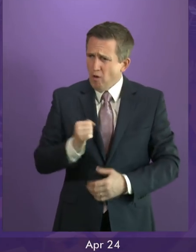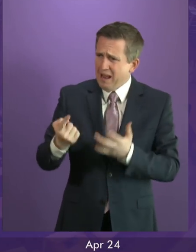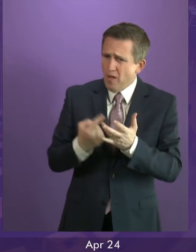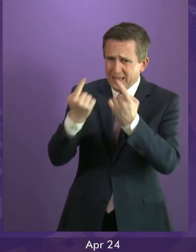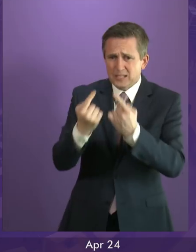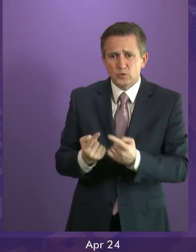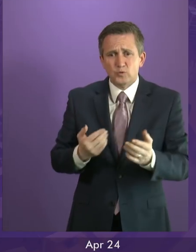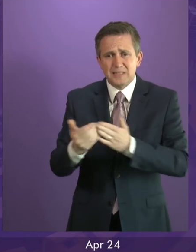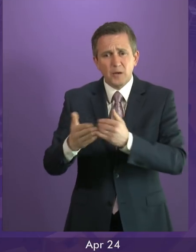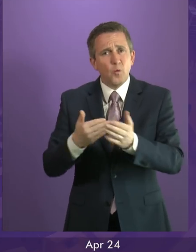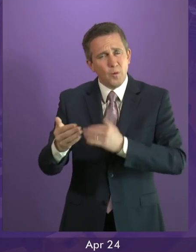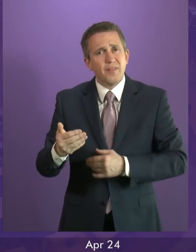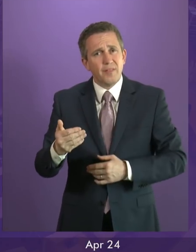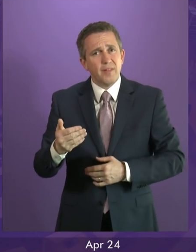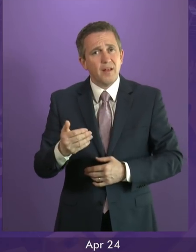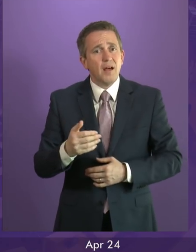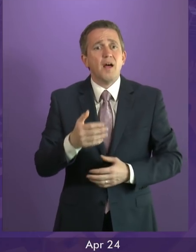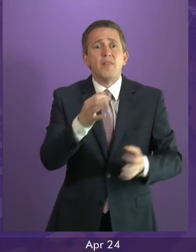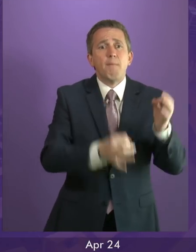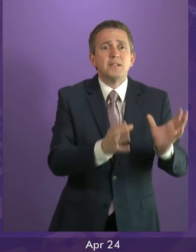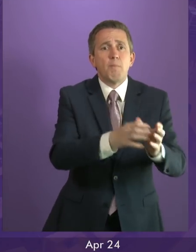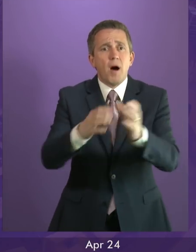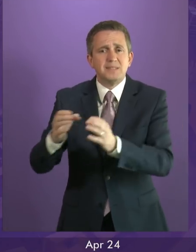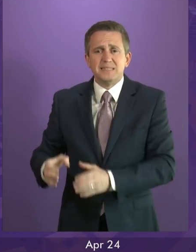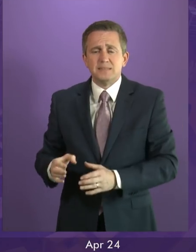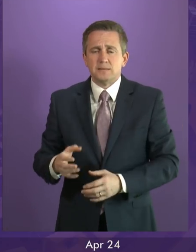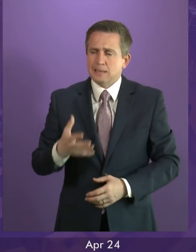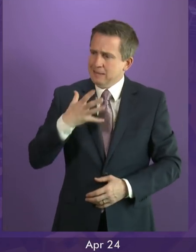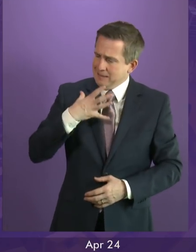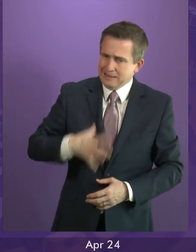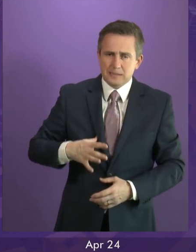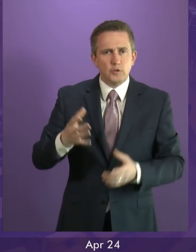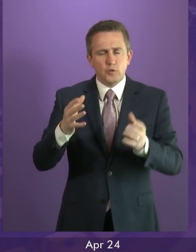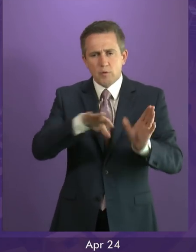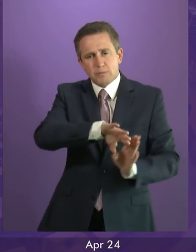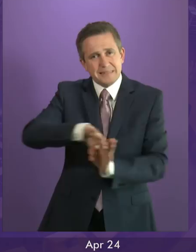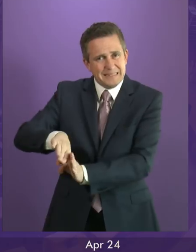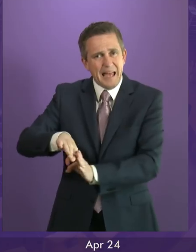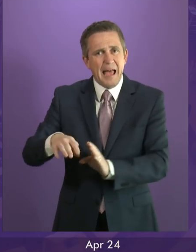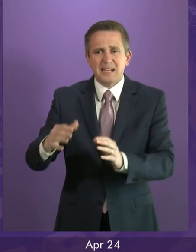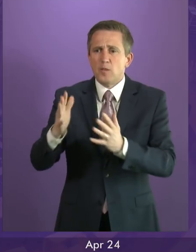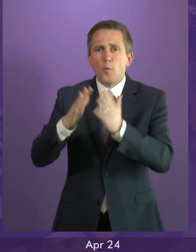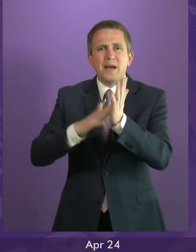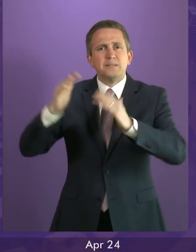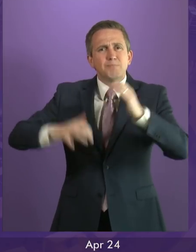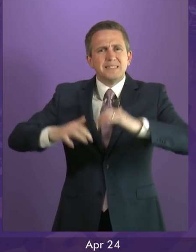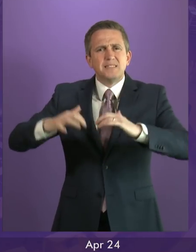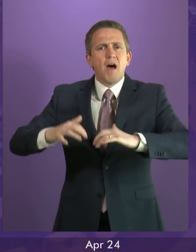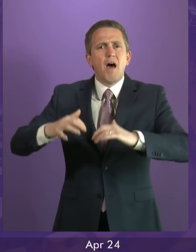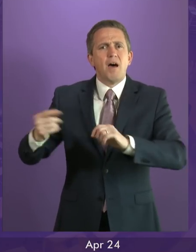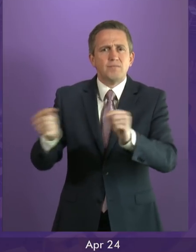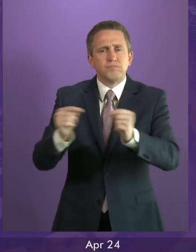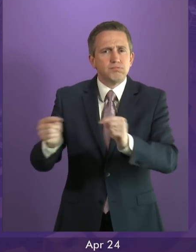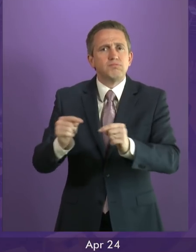with? And the parties in this parliament need to rise above the vicious and vacuous party infighting we see at Westminster and the